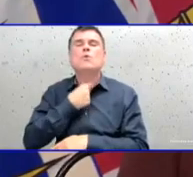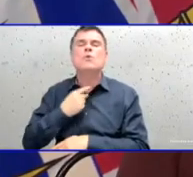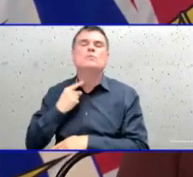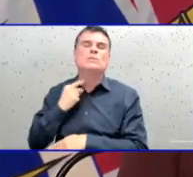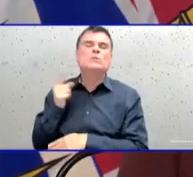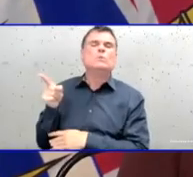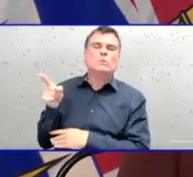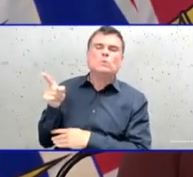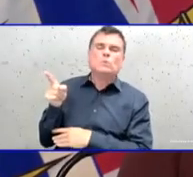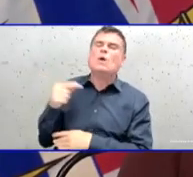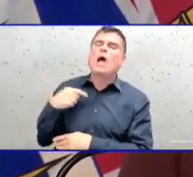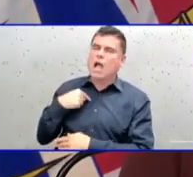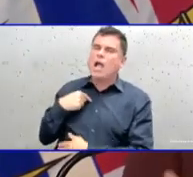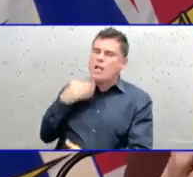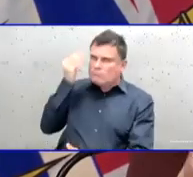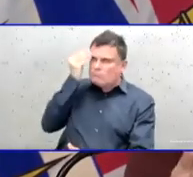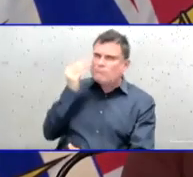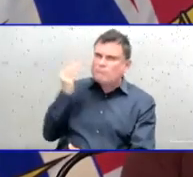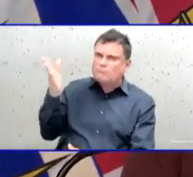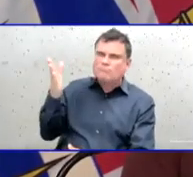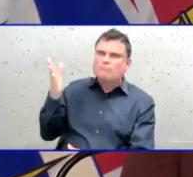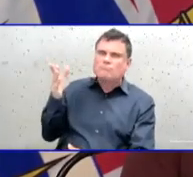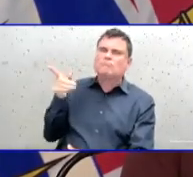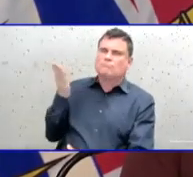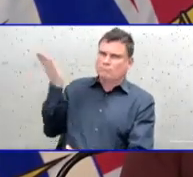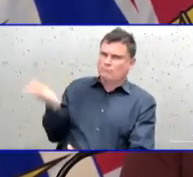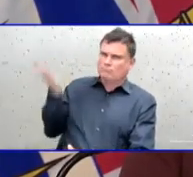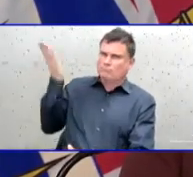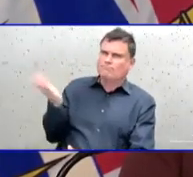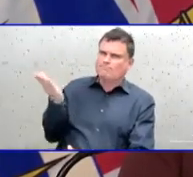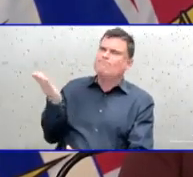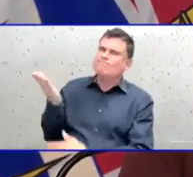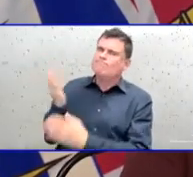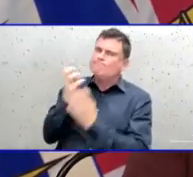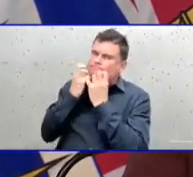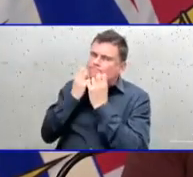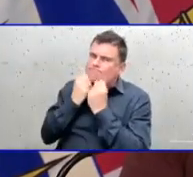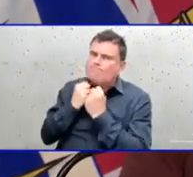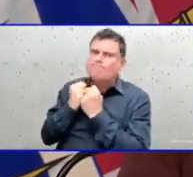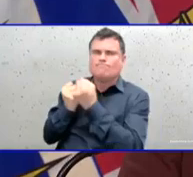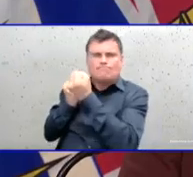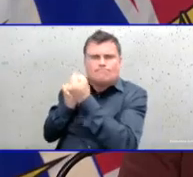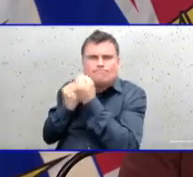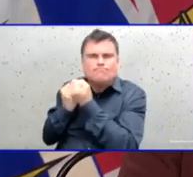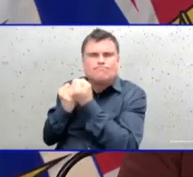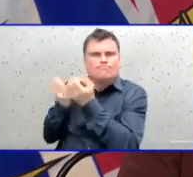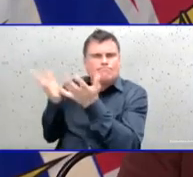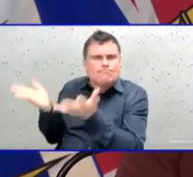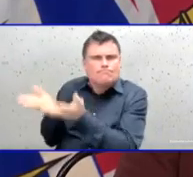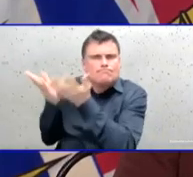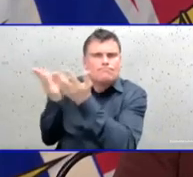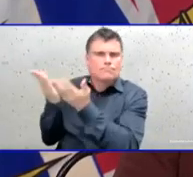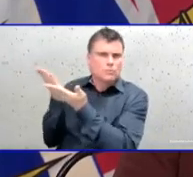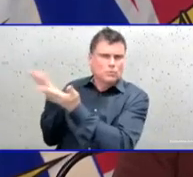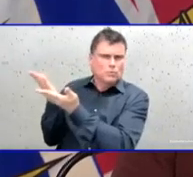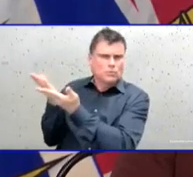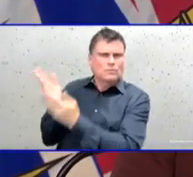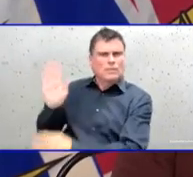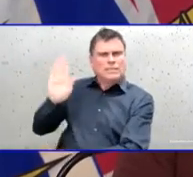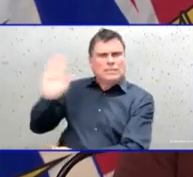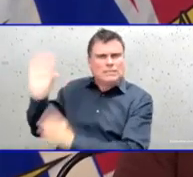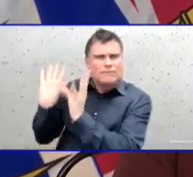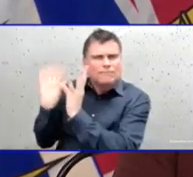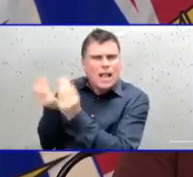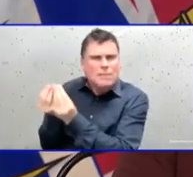taking this on with positive and strength. And they will be strong and positive throughout this.